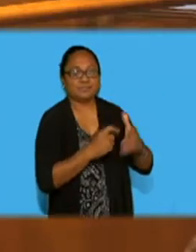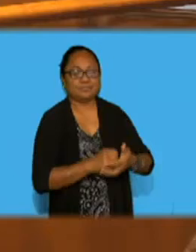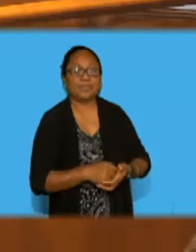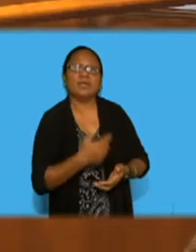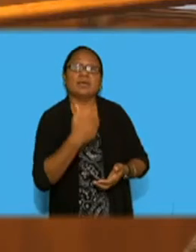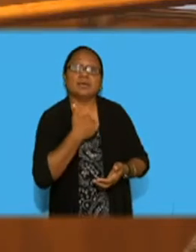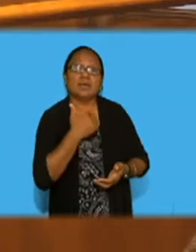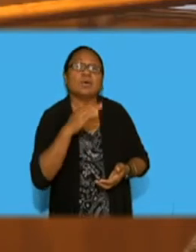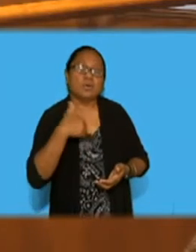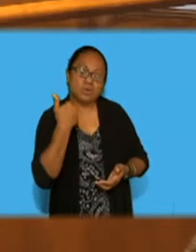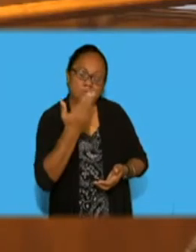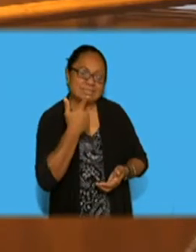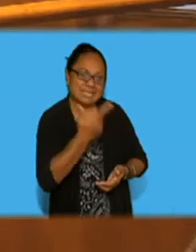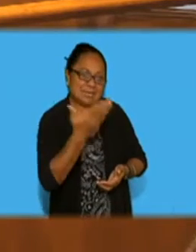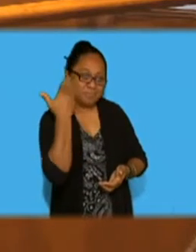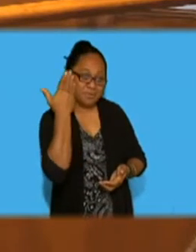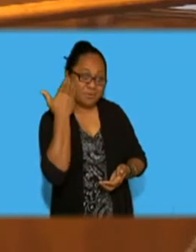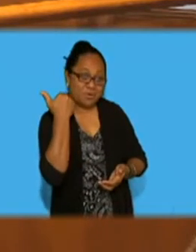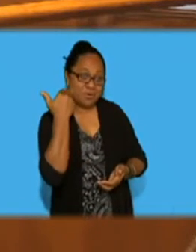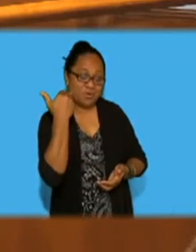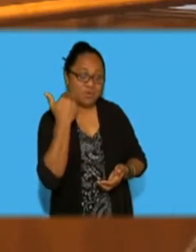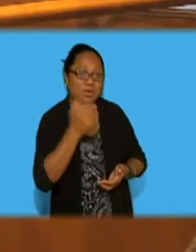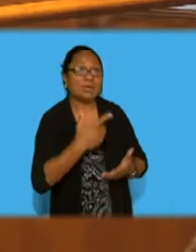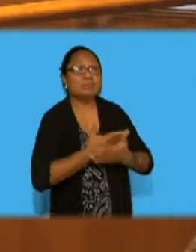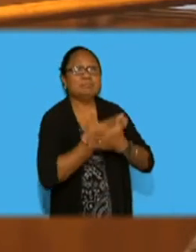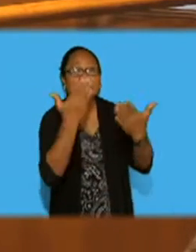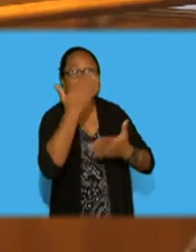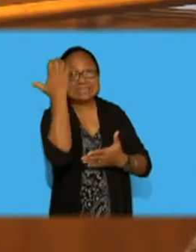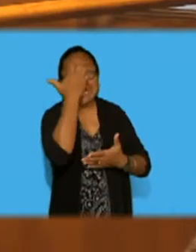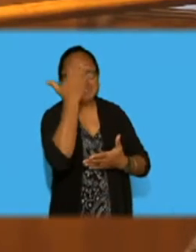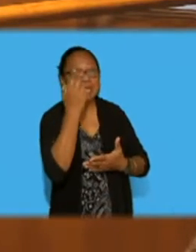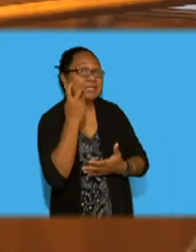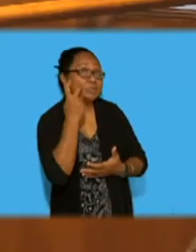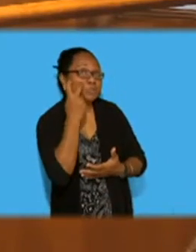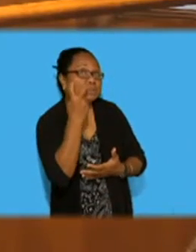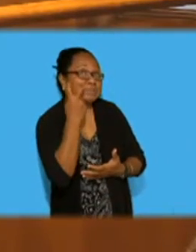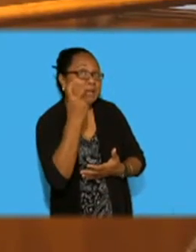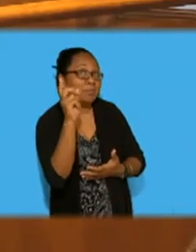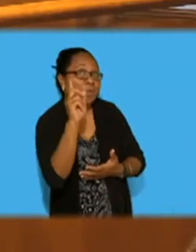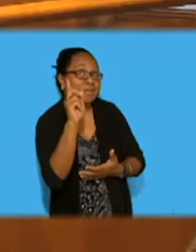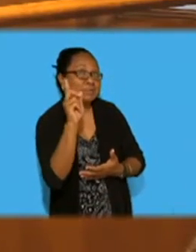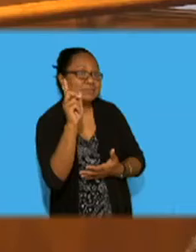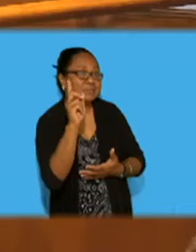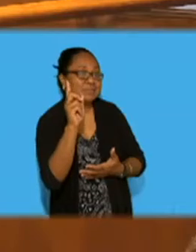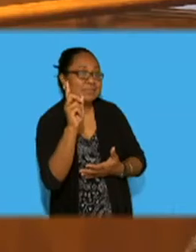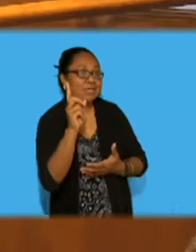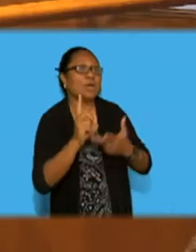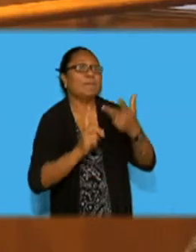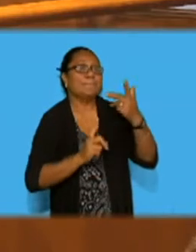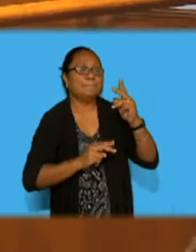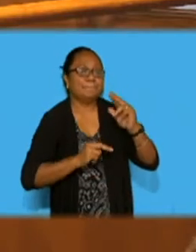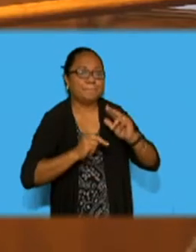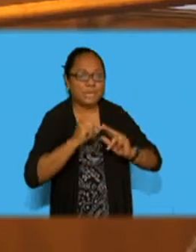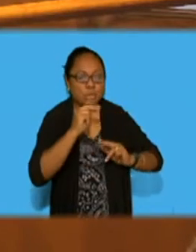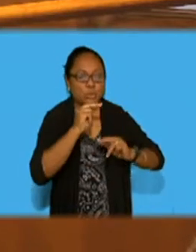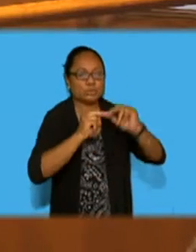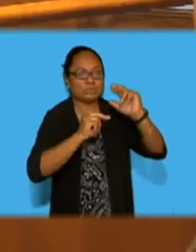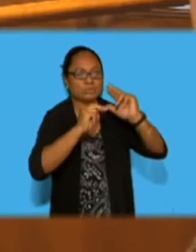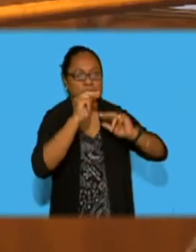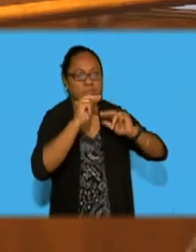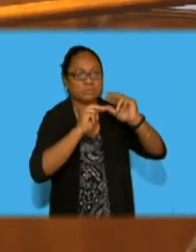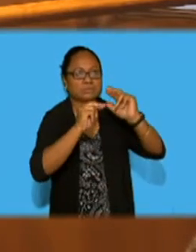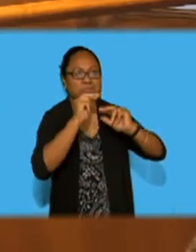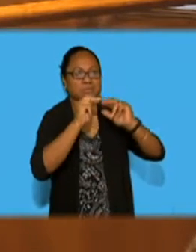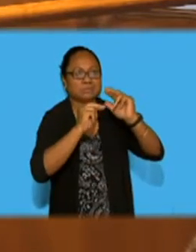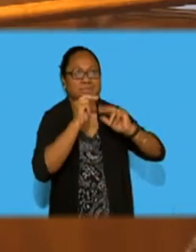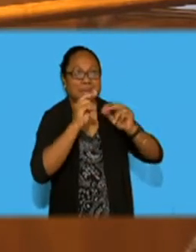many times in the house that the biggest danger to tourism is to build tourism at a